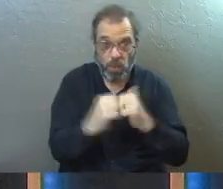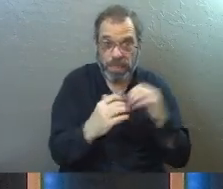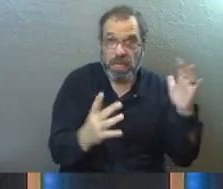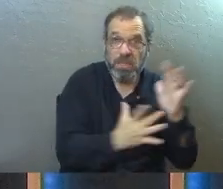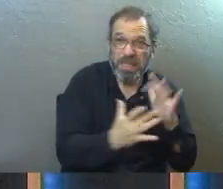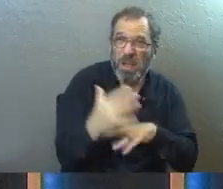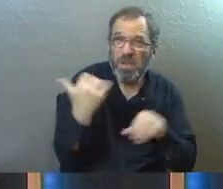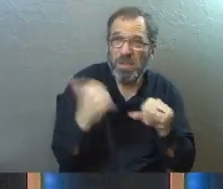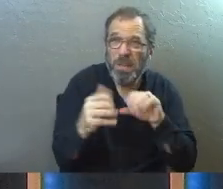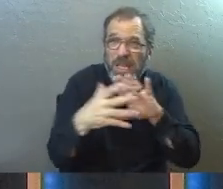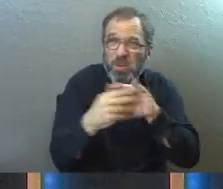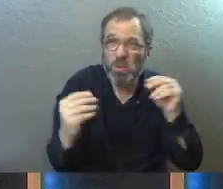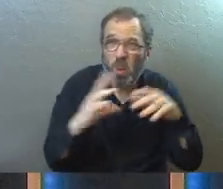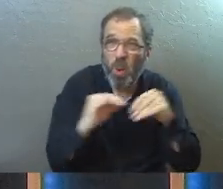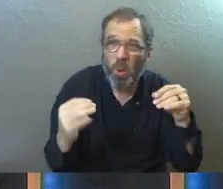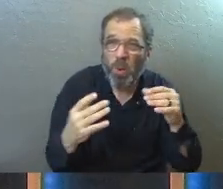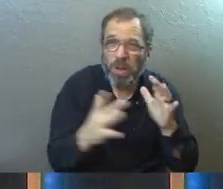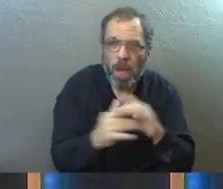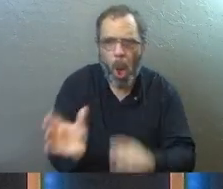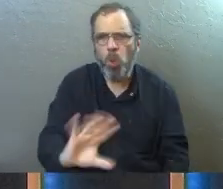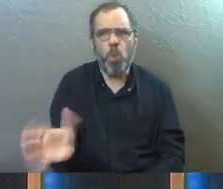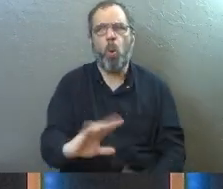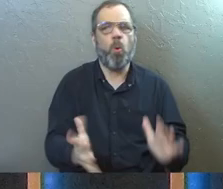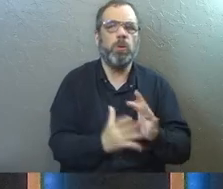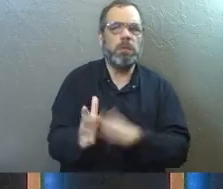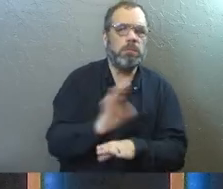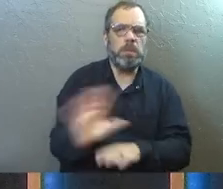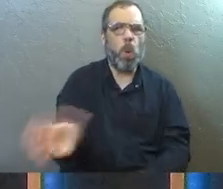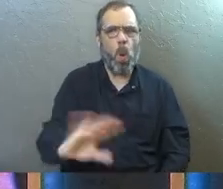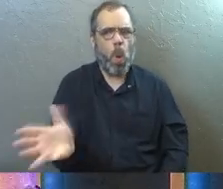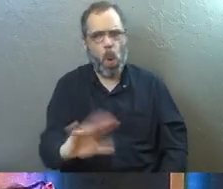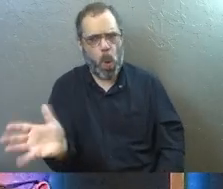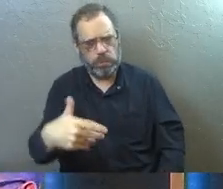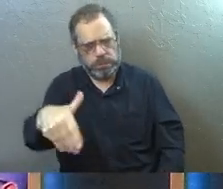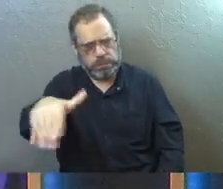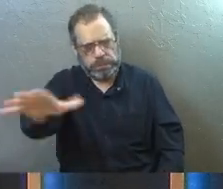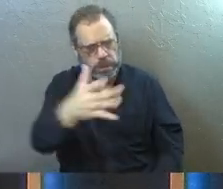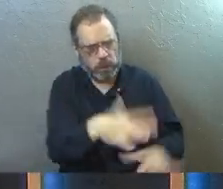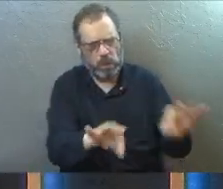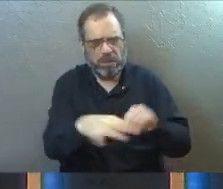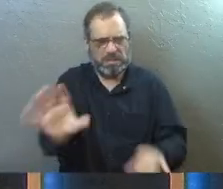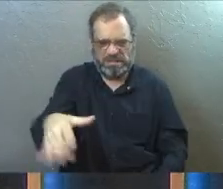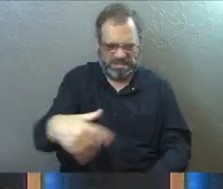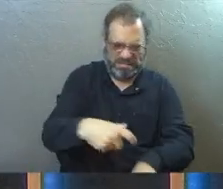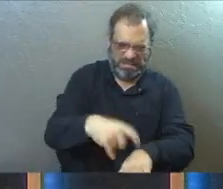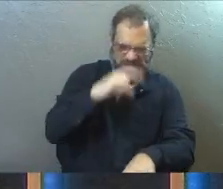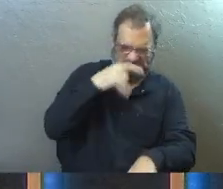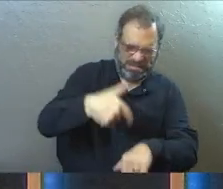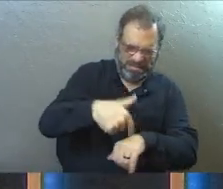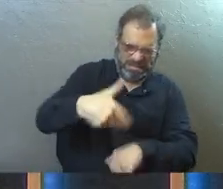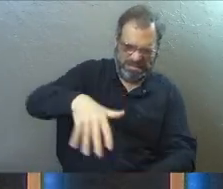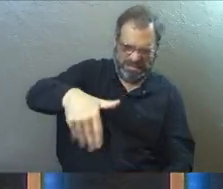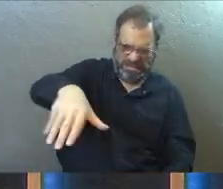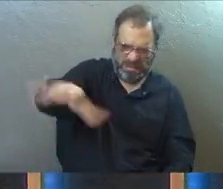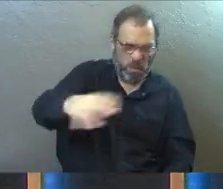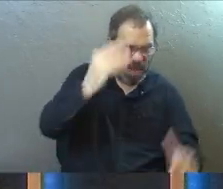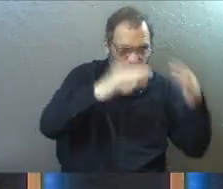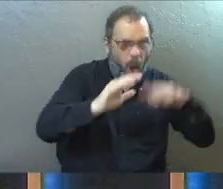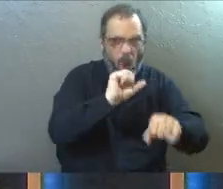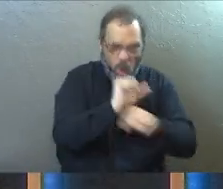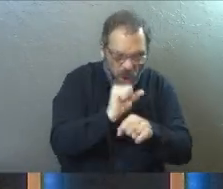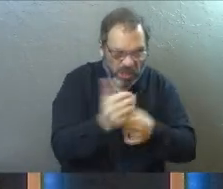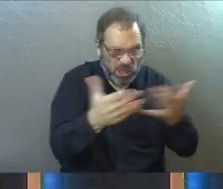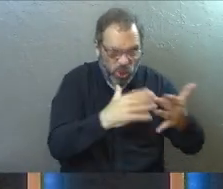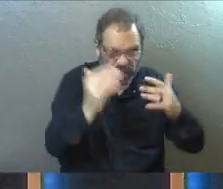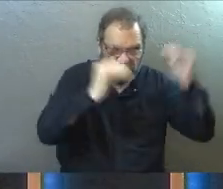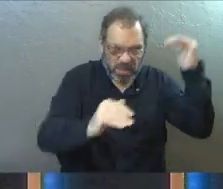around Jesus. Do you remember that? And they're like, no, no. Jesus is too busy. No, no, no. He's too important. We don't have time for kids. We've got adults that we've got